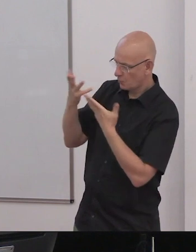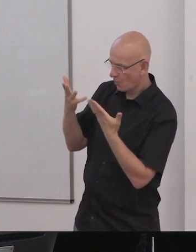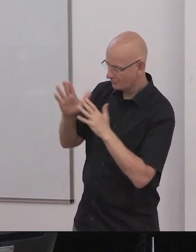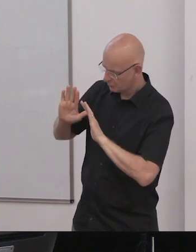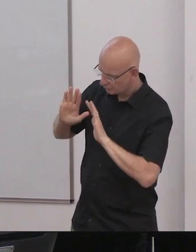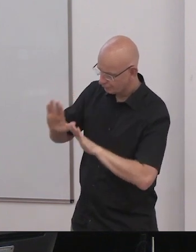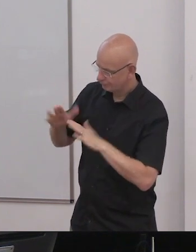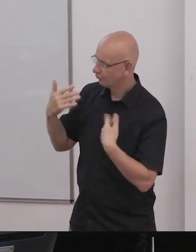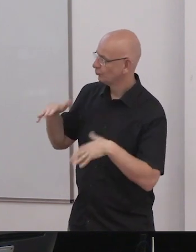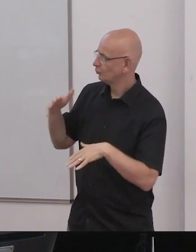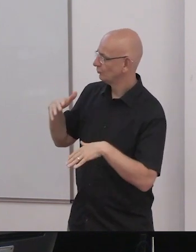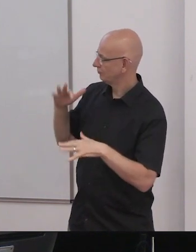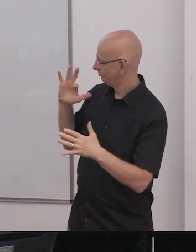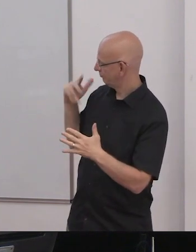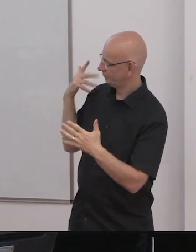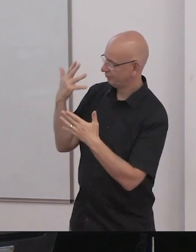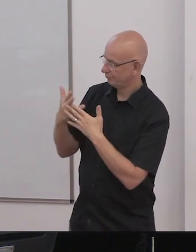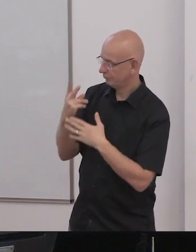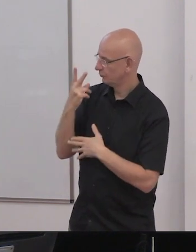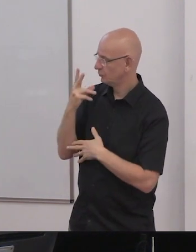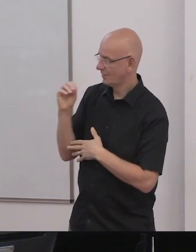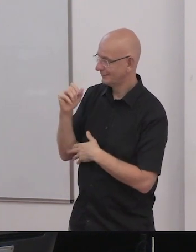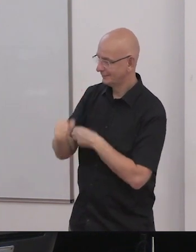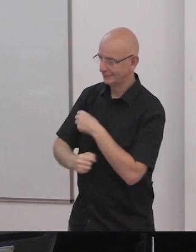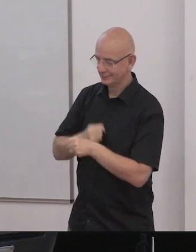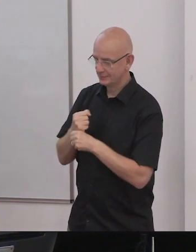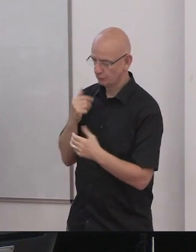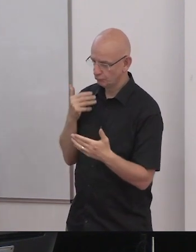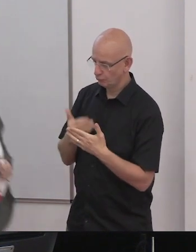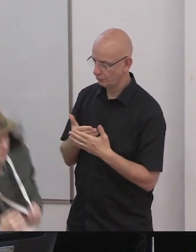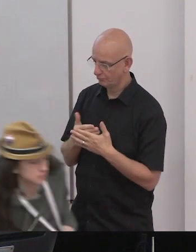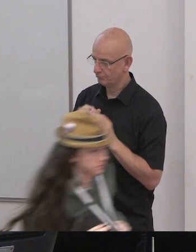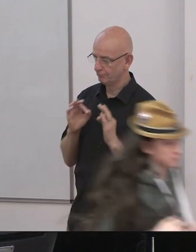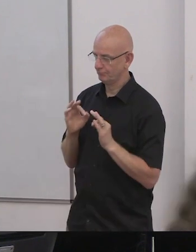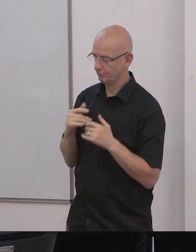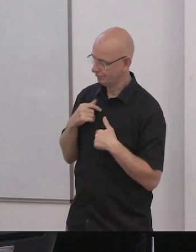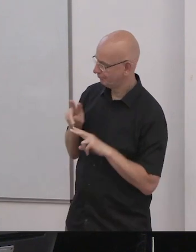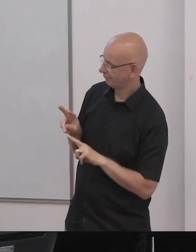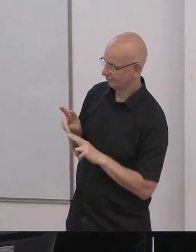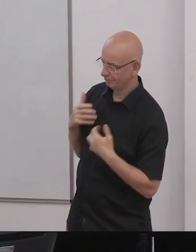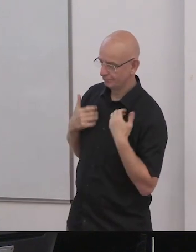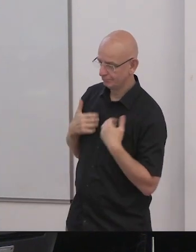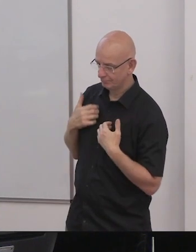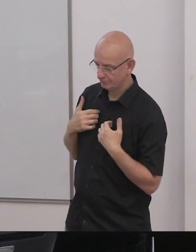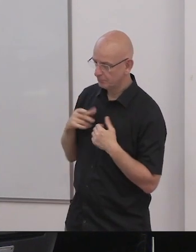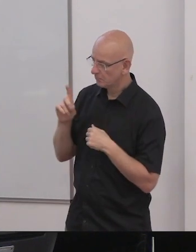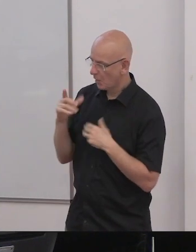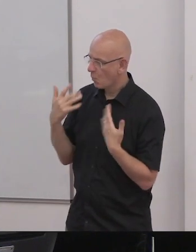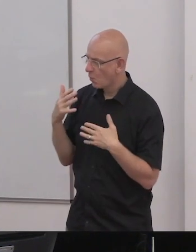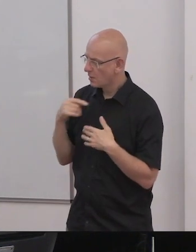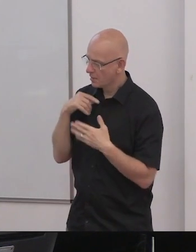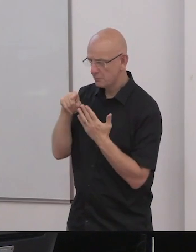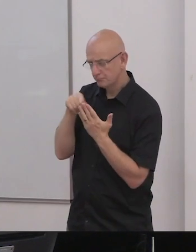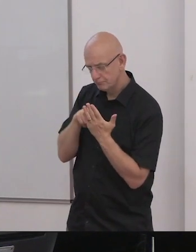some of things I'm going to be taking away from, as Ombudsman for Children, the concept of trust children.